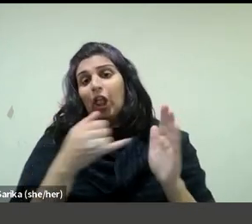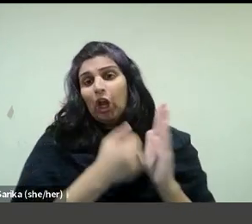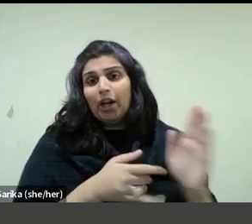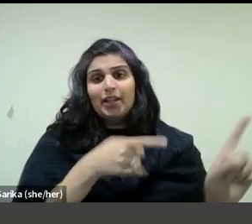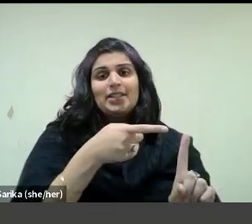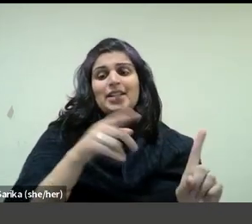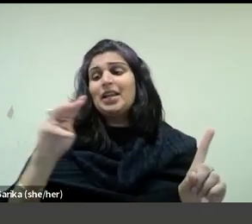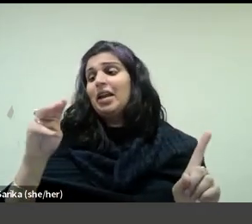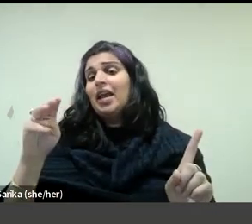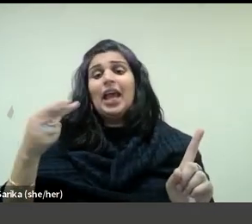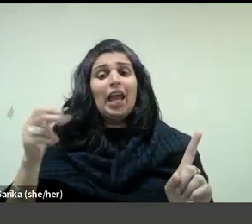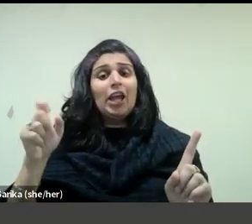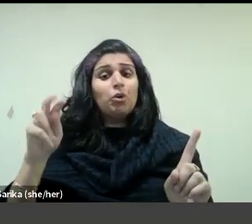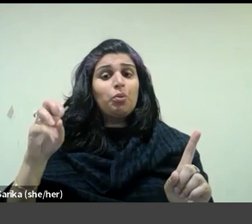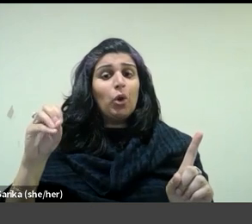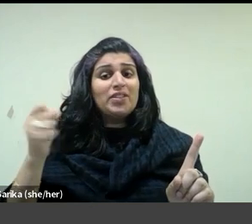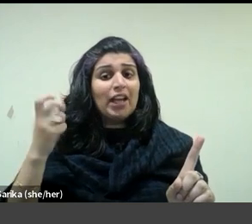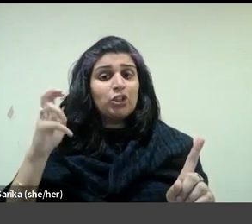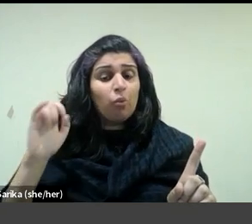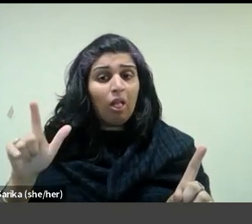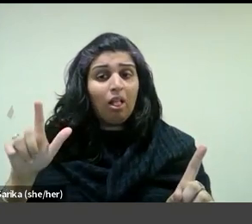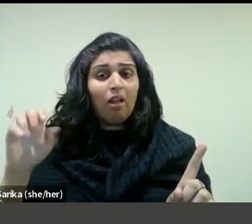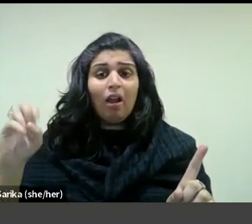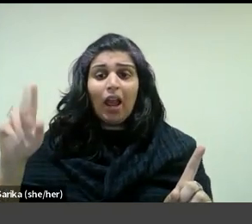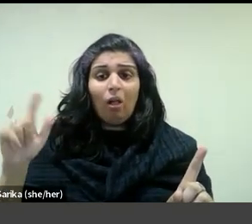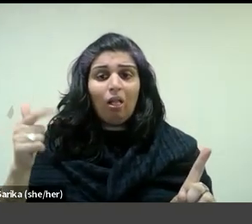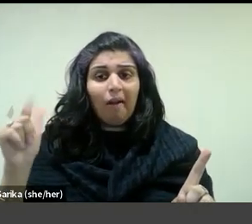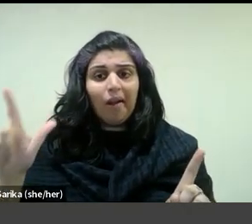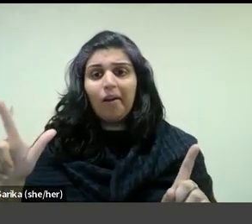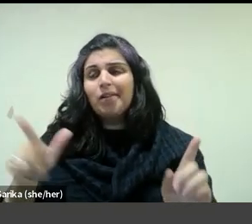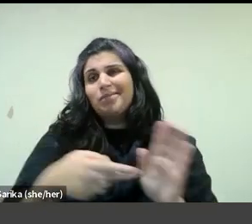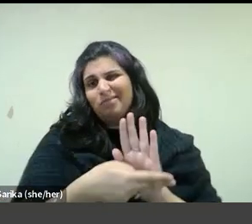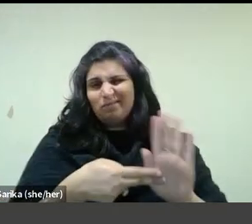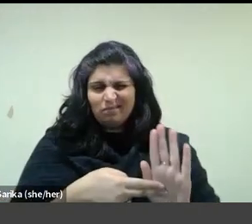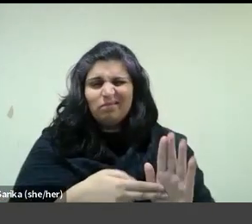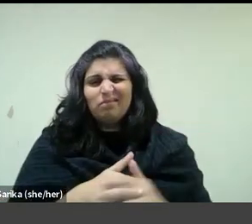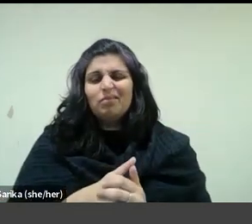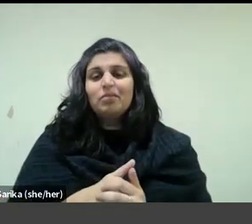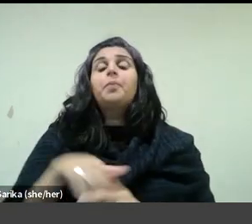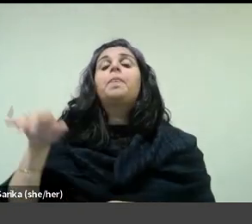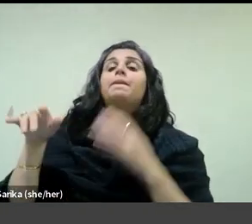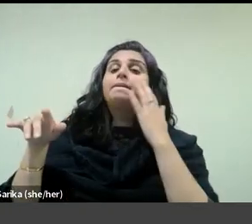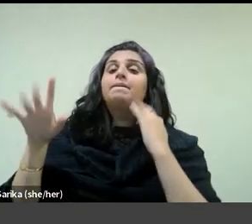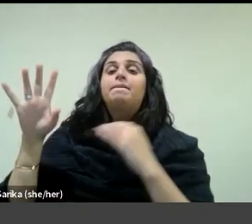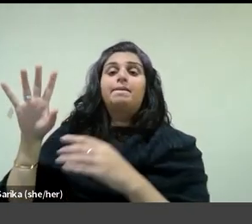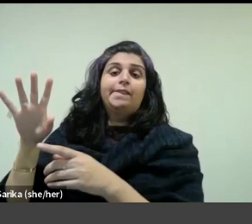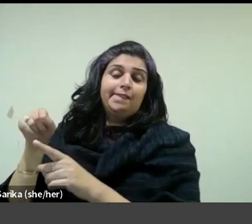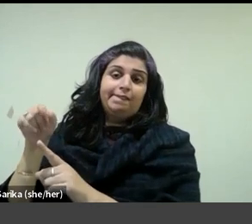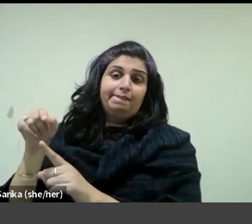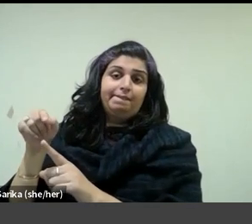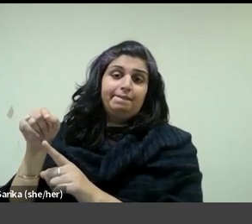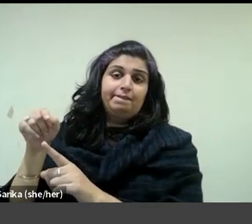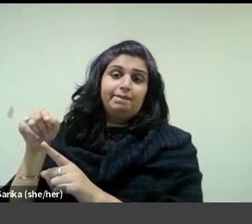one symptom. There is a long history of inferred effeminacy in the critical and art historical